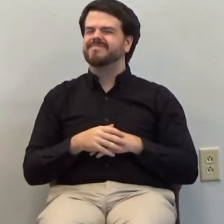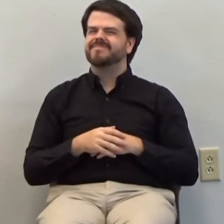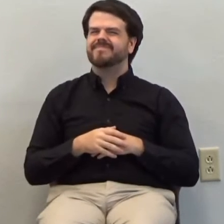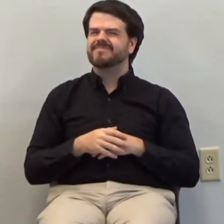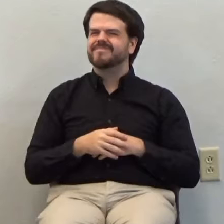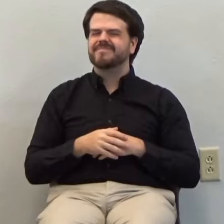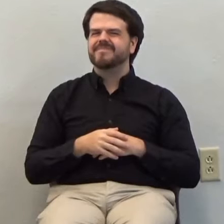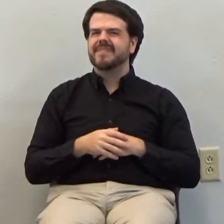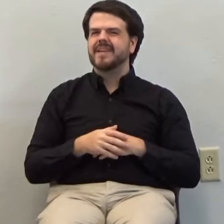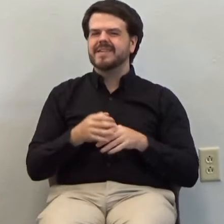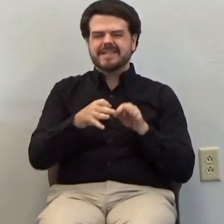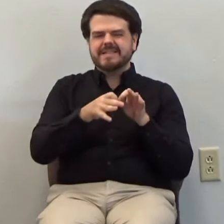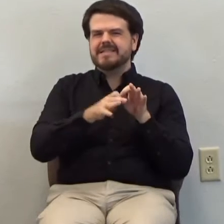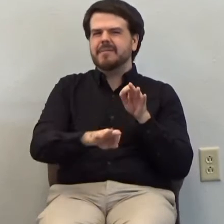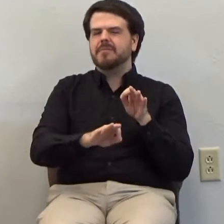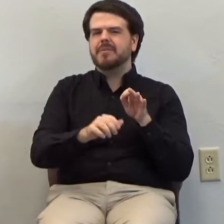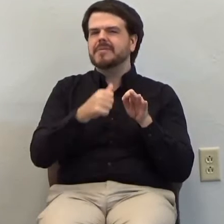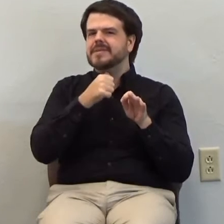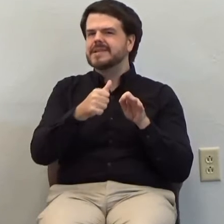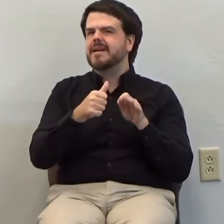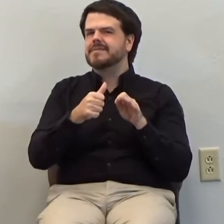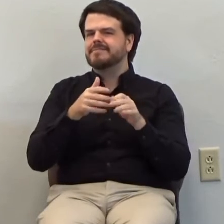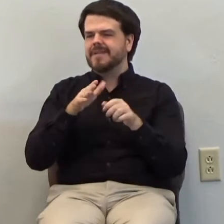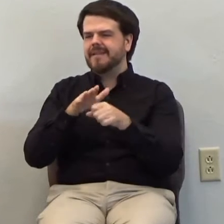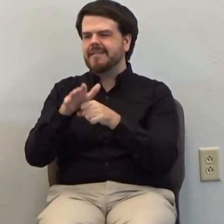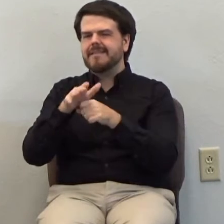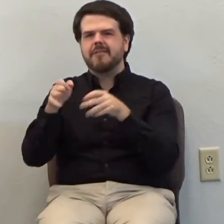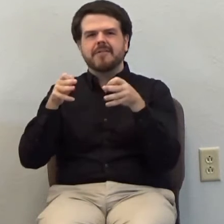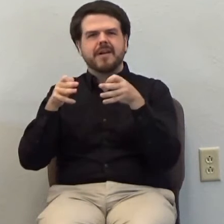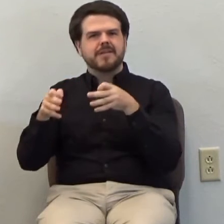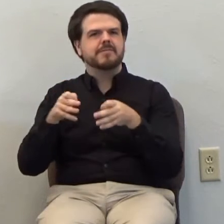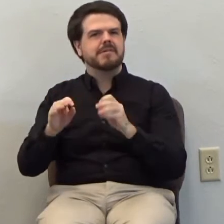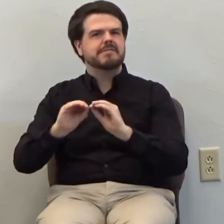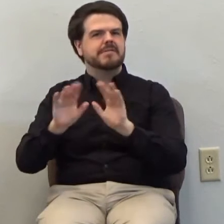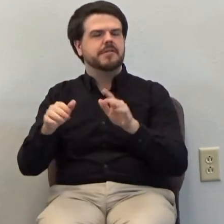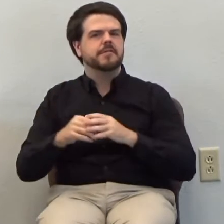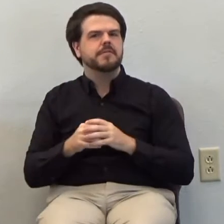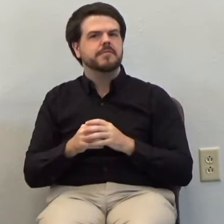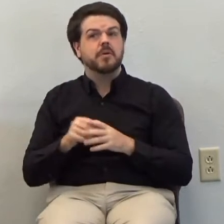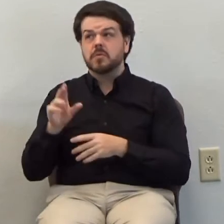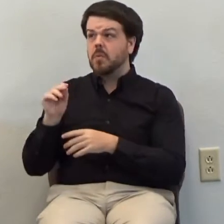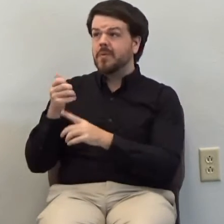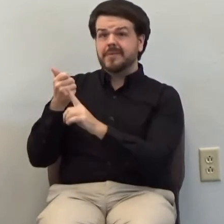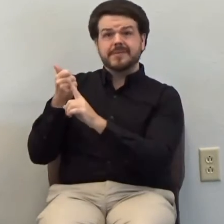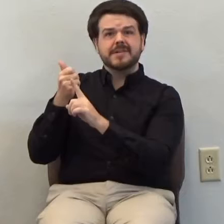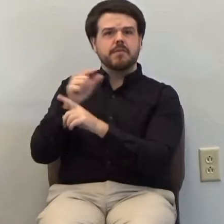No, as the Lord, He is willing to help us. I am your Lord. I am your master.